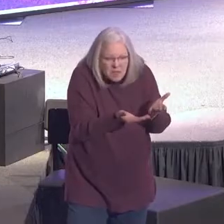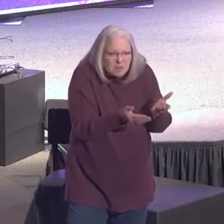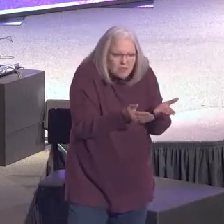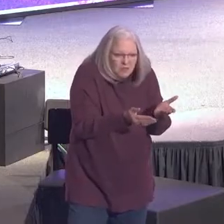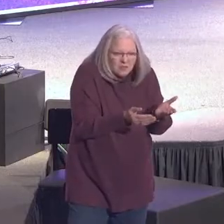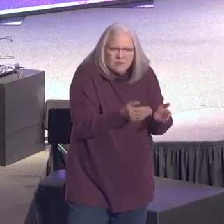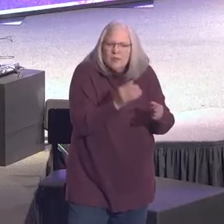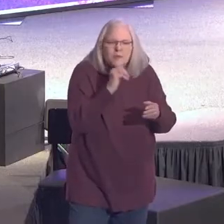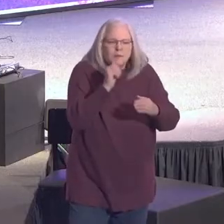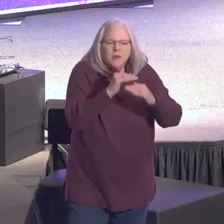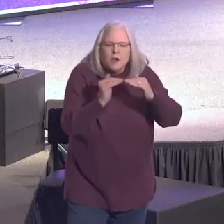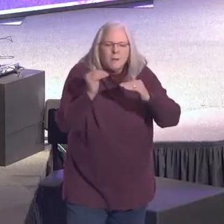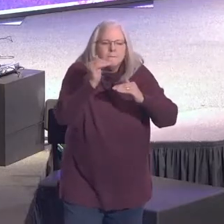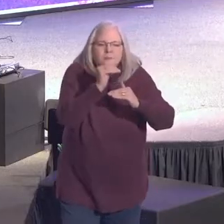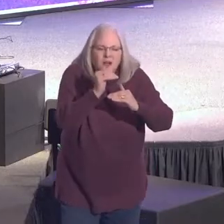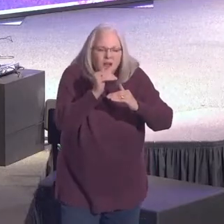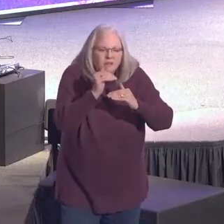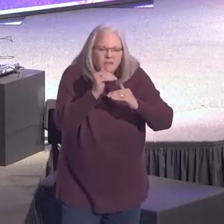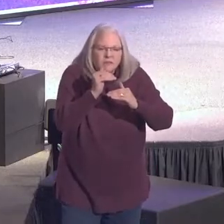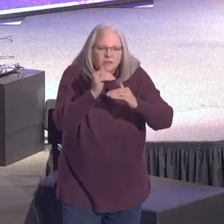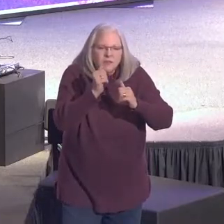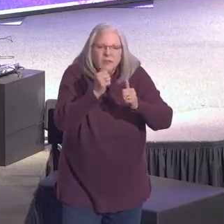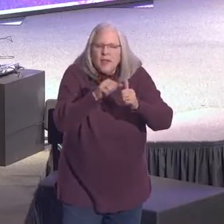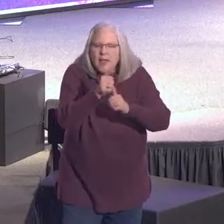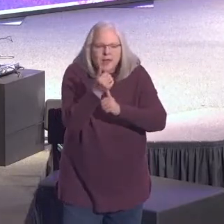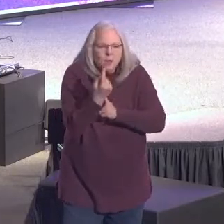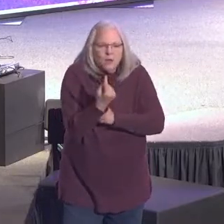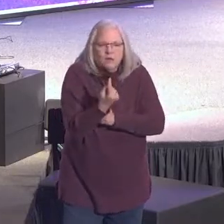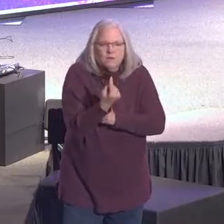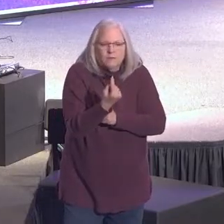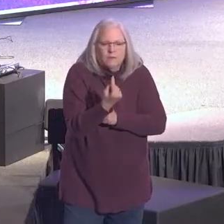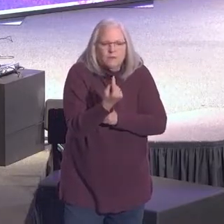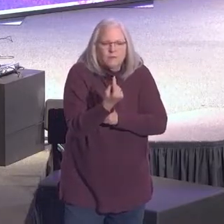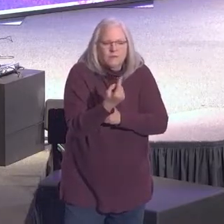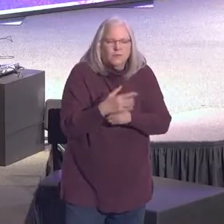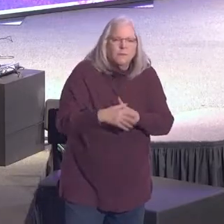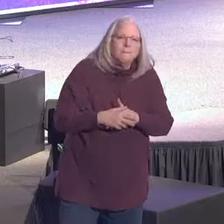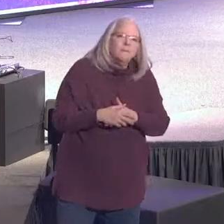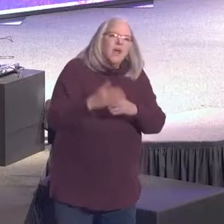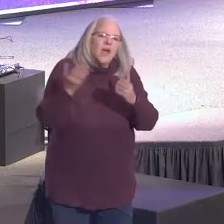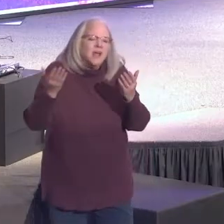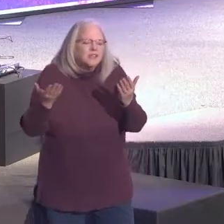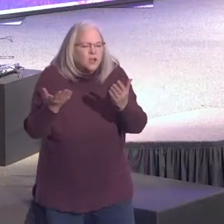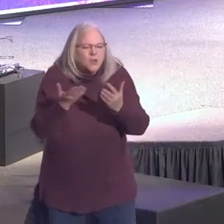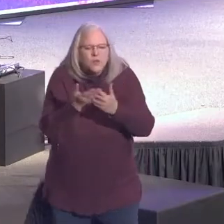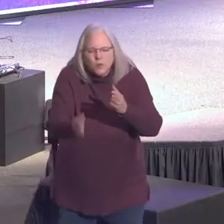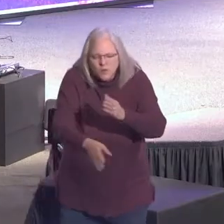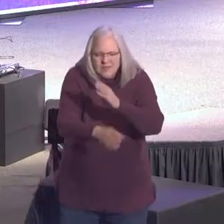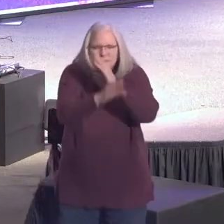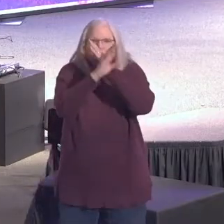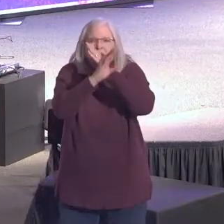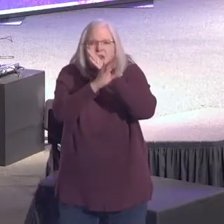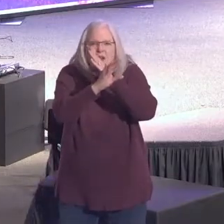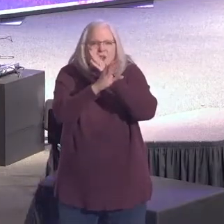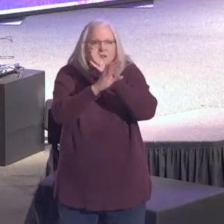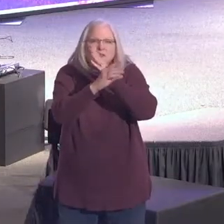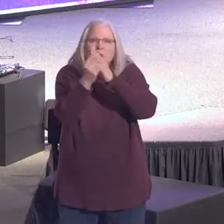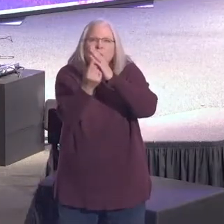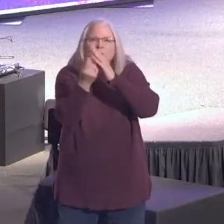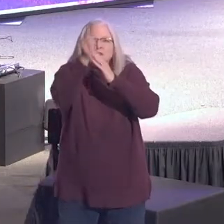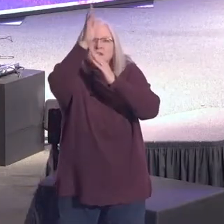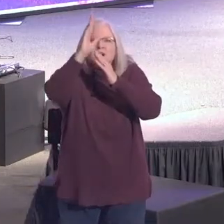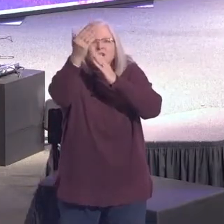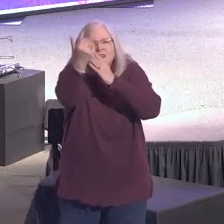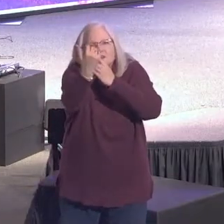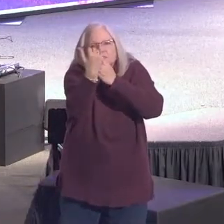between us and God and the only way to get through that barrier is if he comes to us.